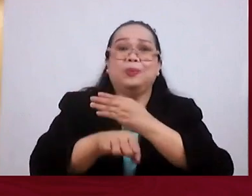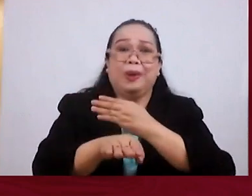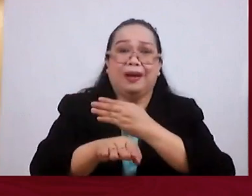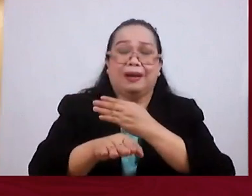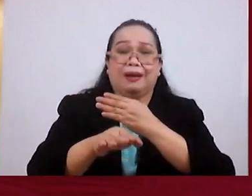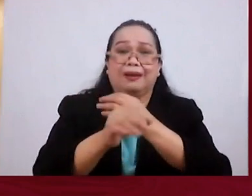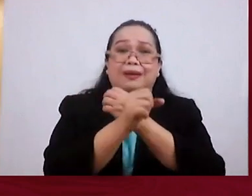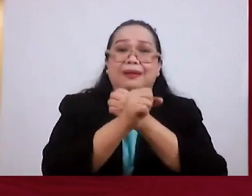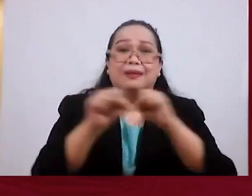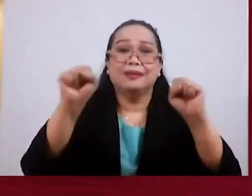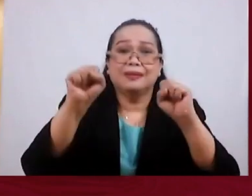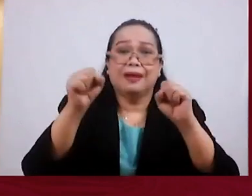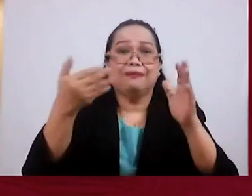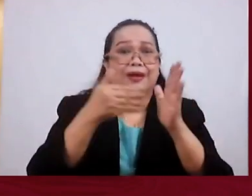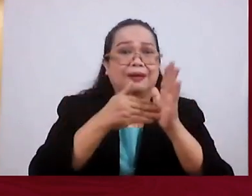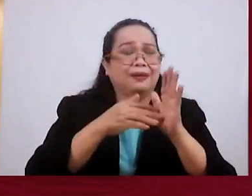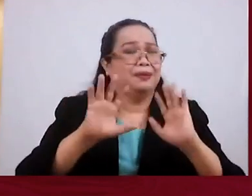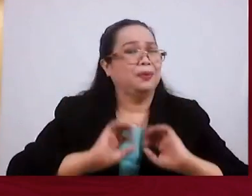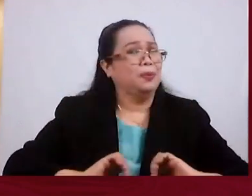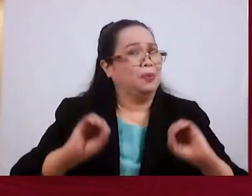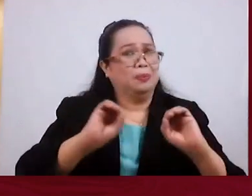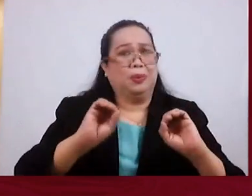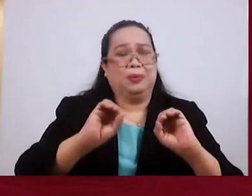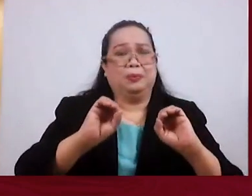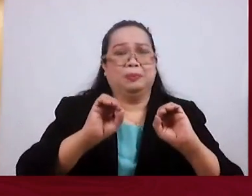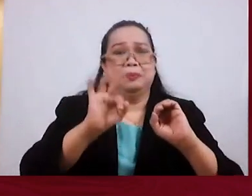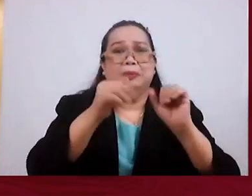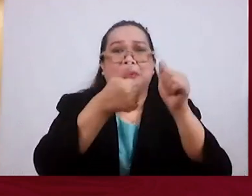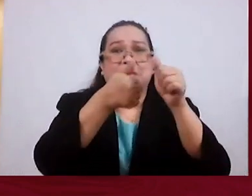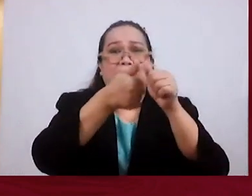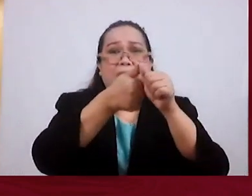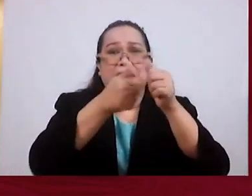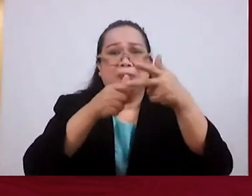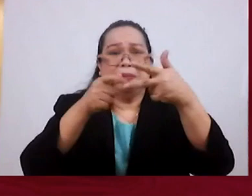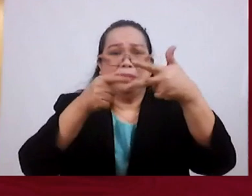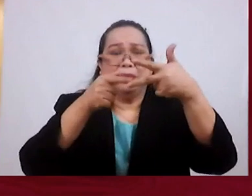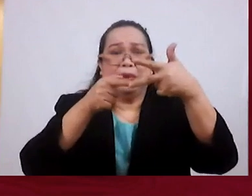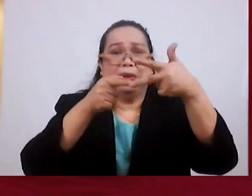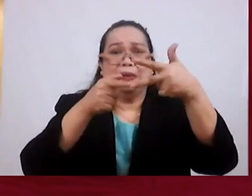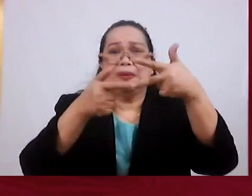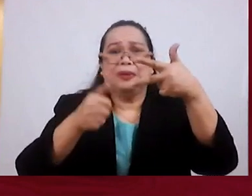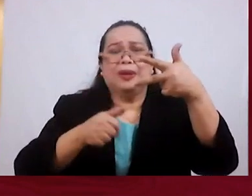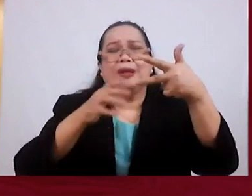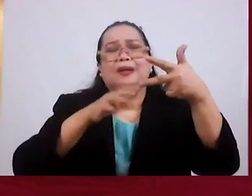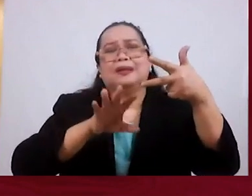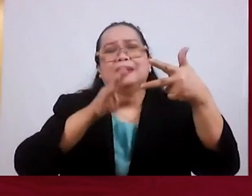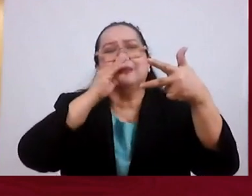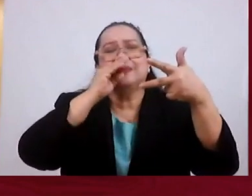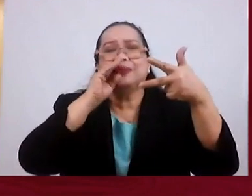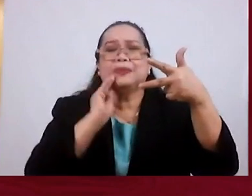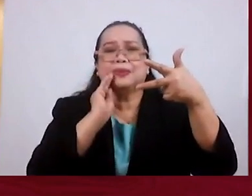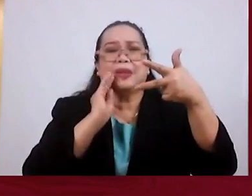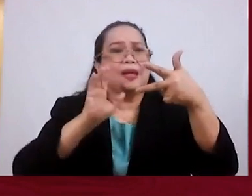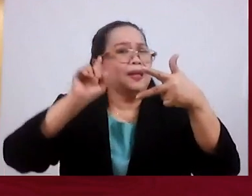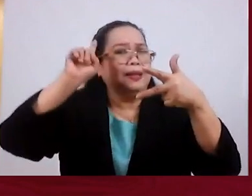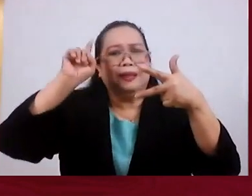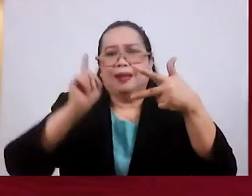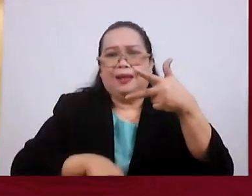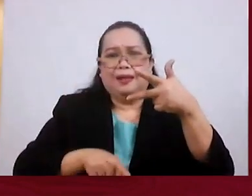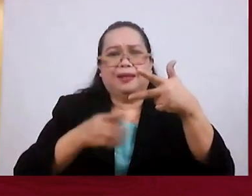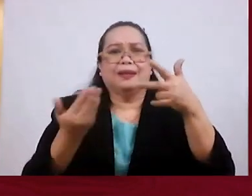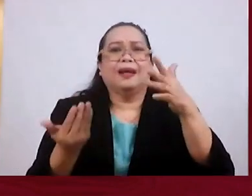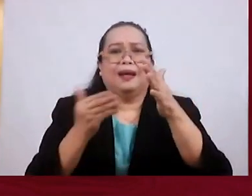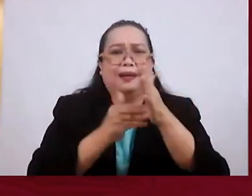And that's the saddest part of apostasy. There's a point that you cannot go